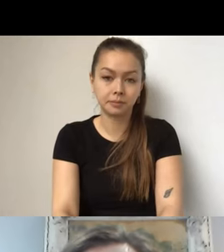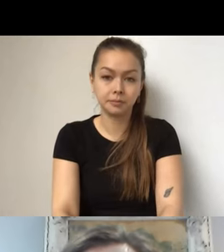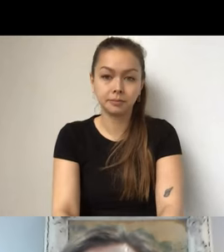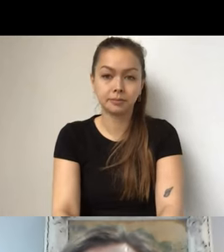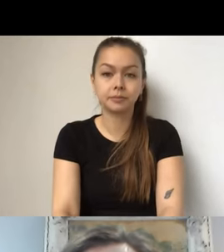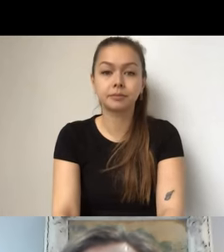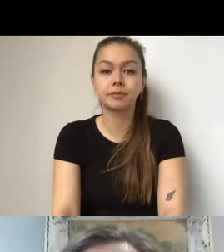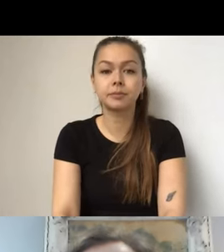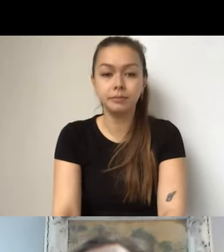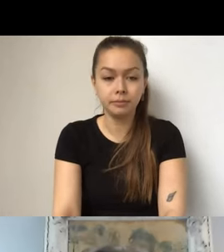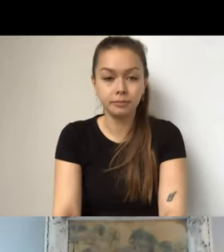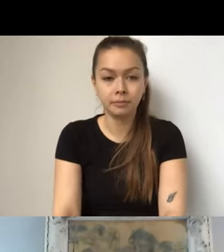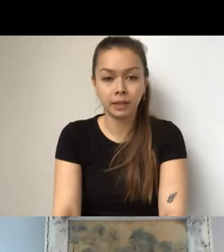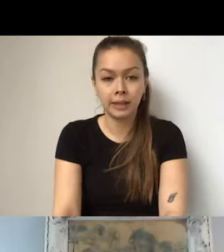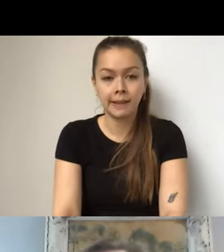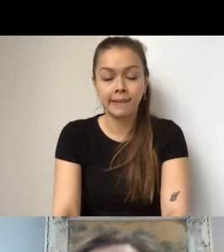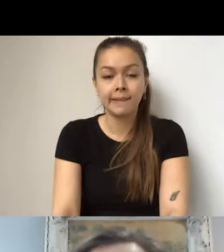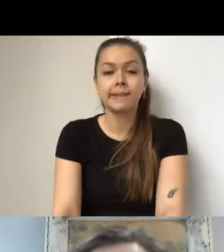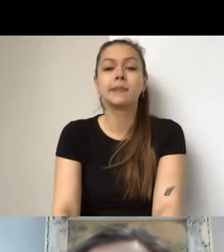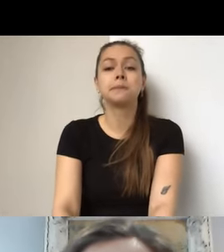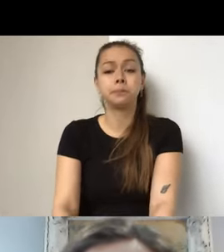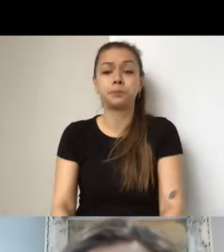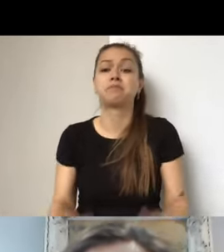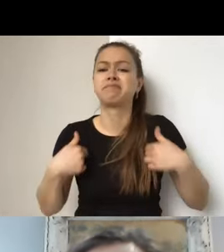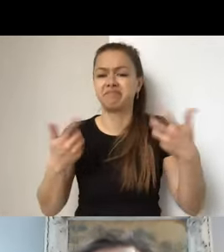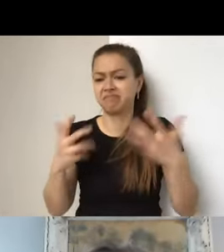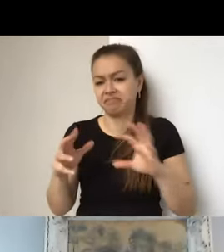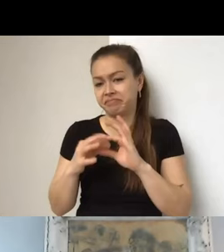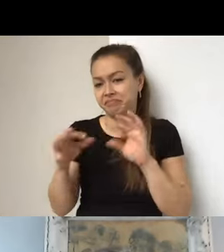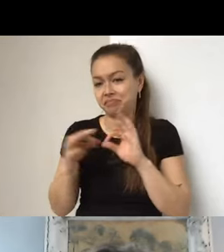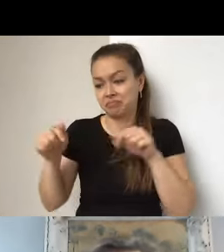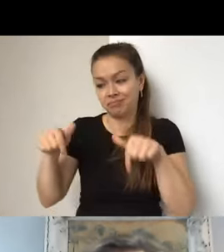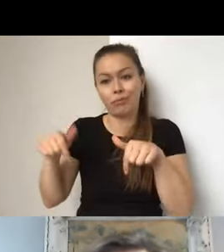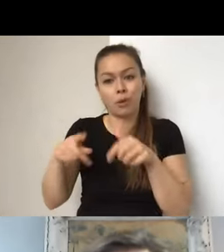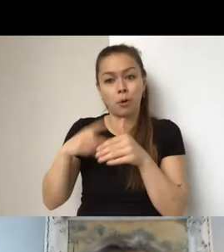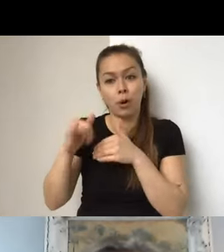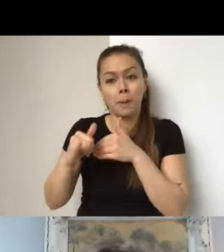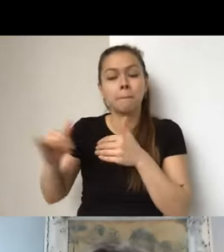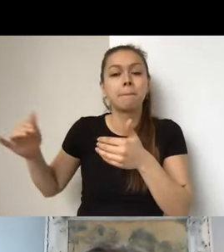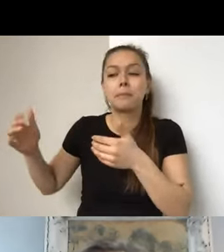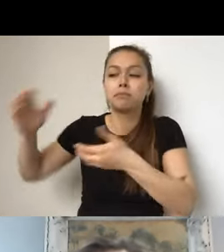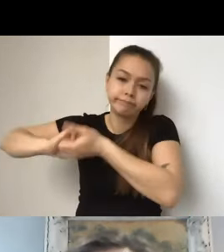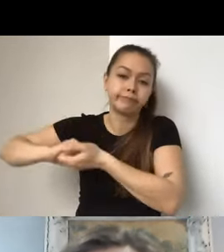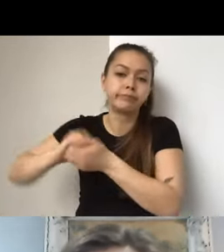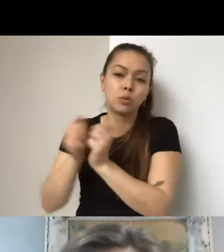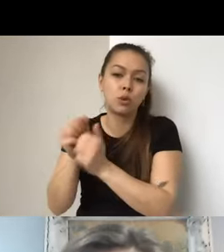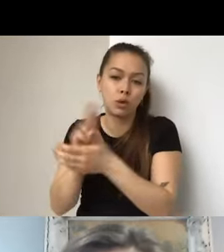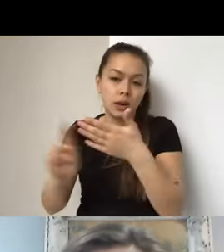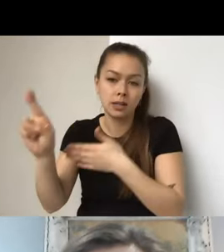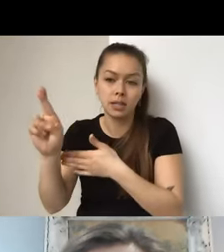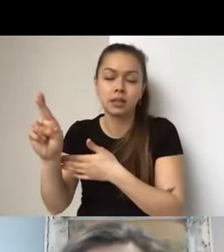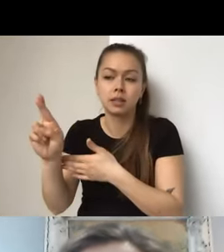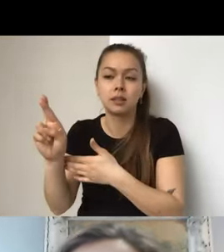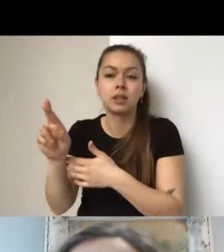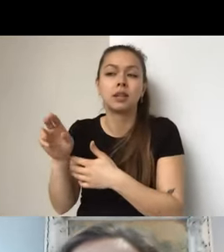All right. So as I've mentioned, this is a partnership with Ryerson, um, university through the creative school.